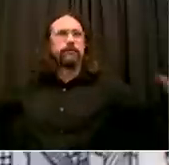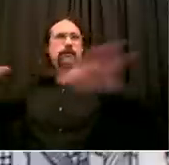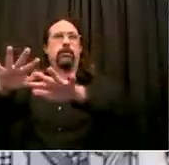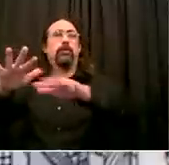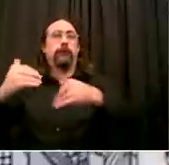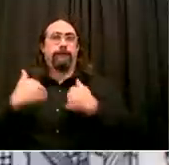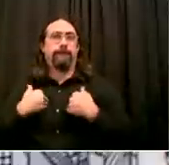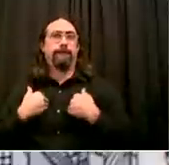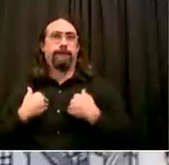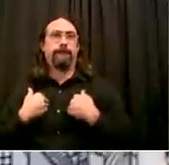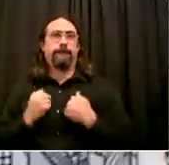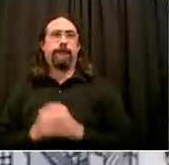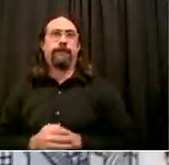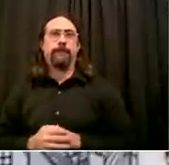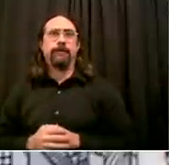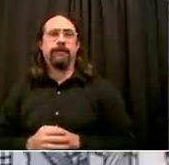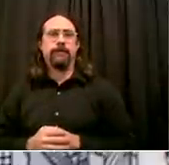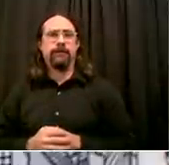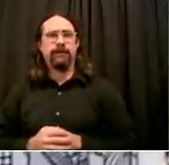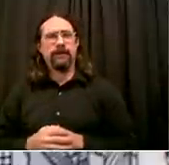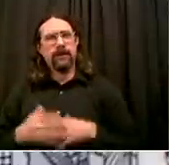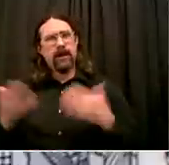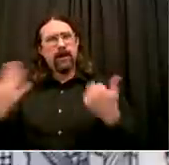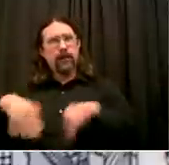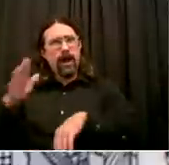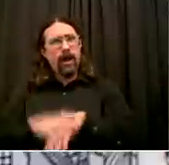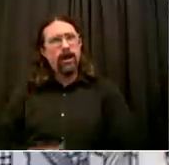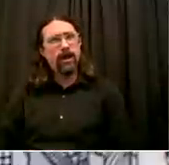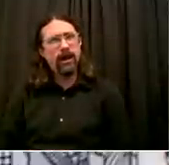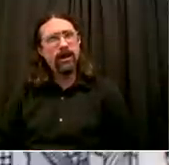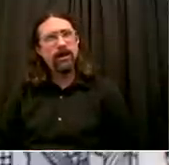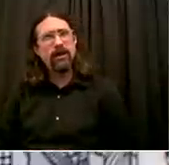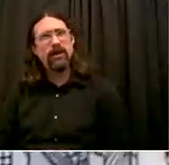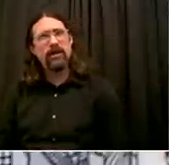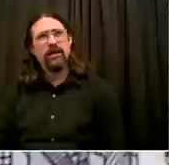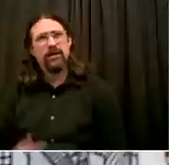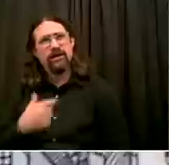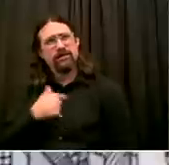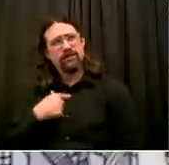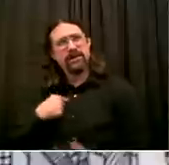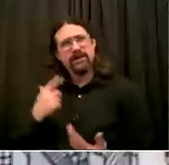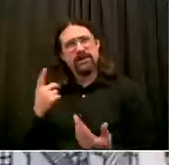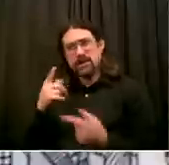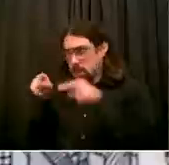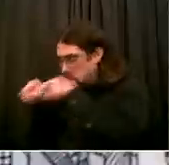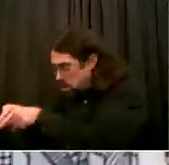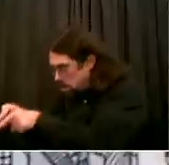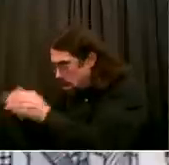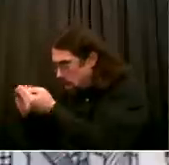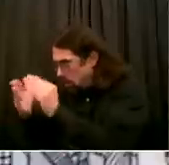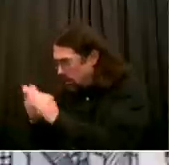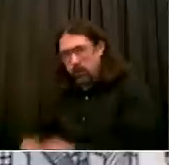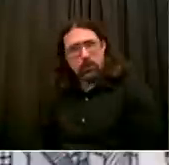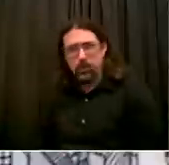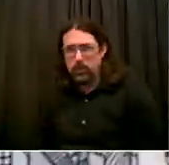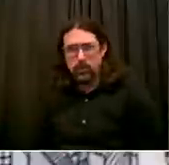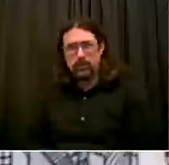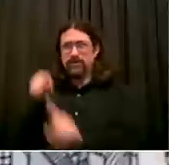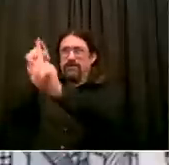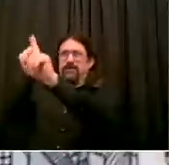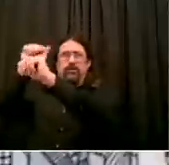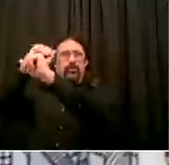once again, we fought back the coronavirus. Go ahead, James. And a question for my colleague,